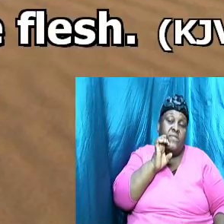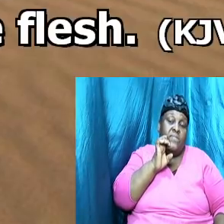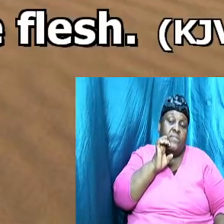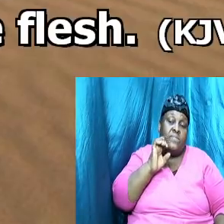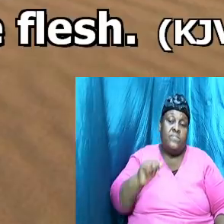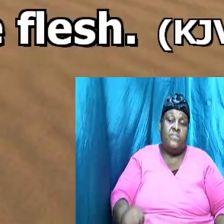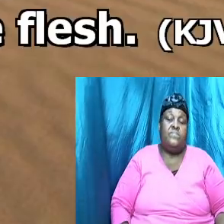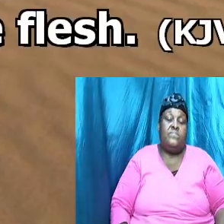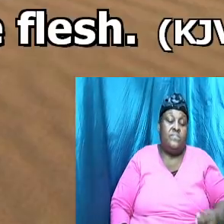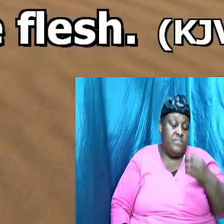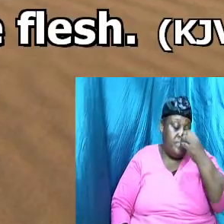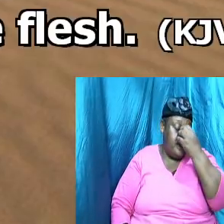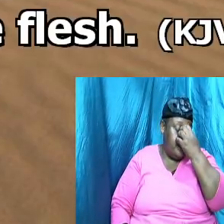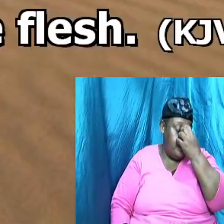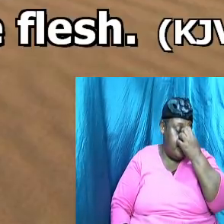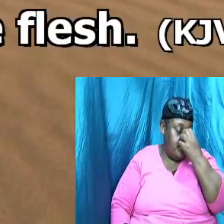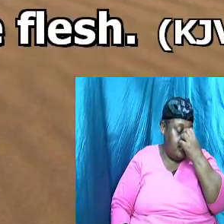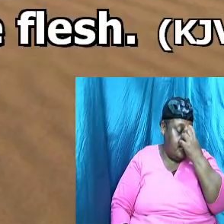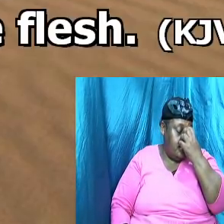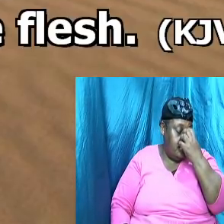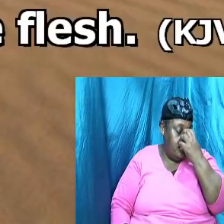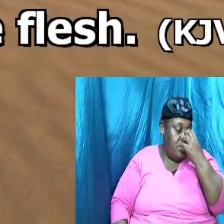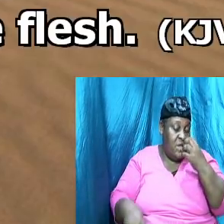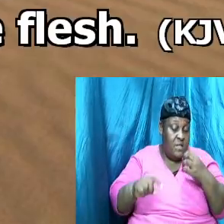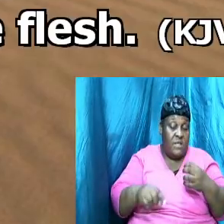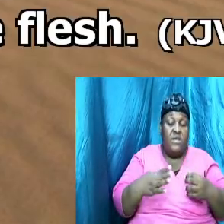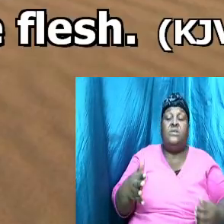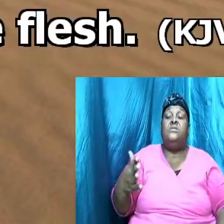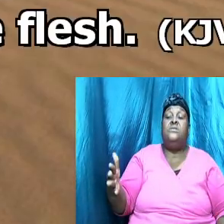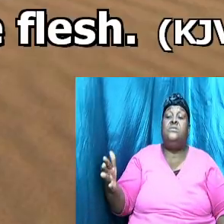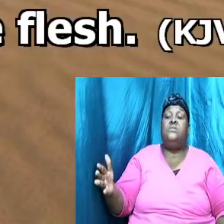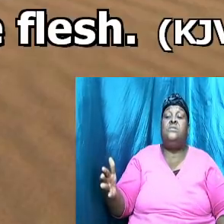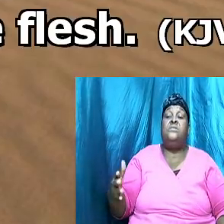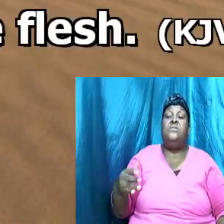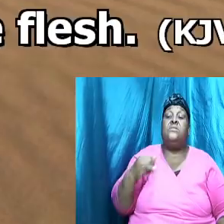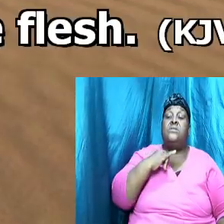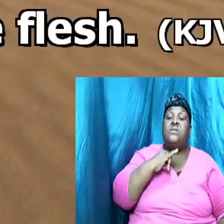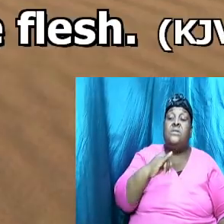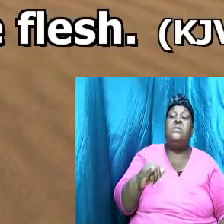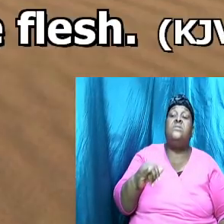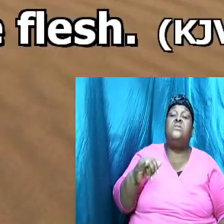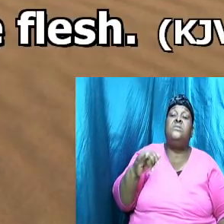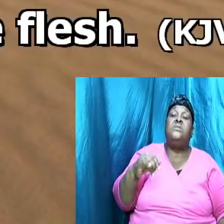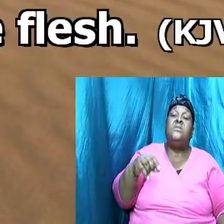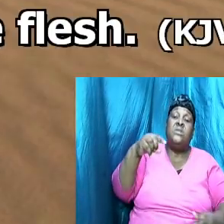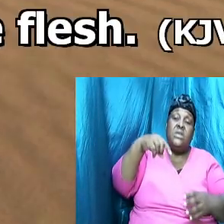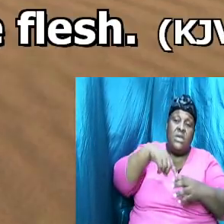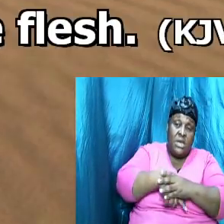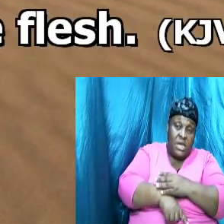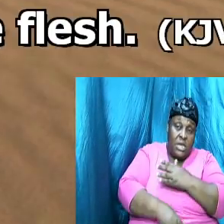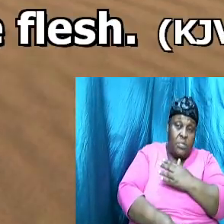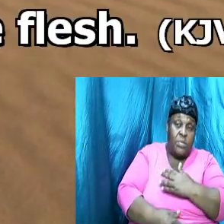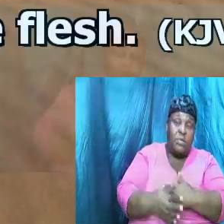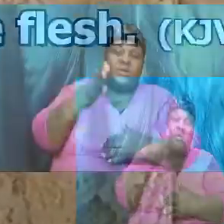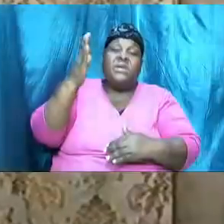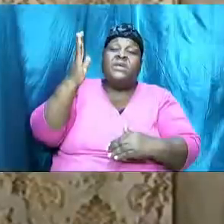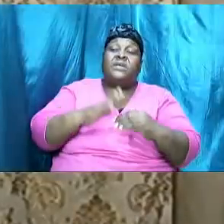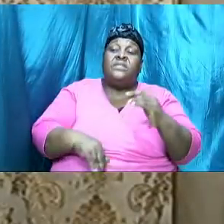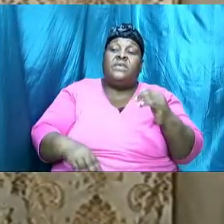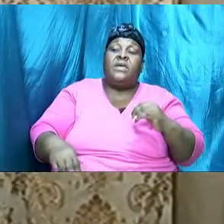this thing is deeper than